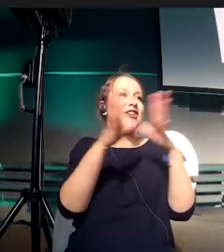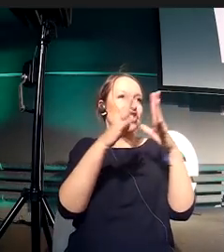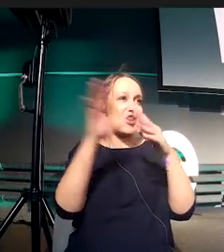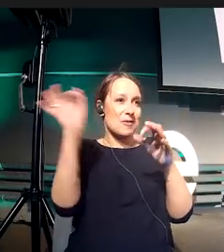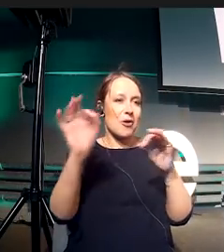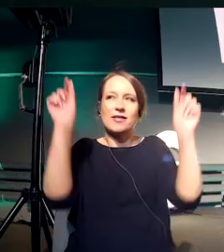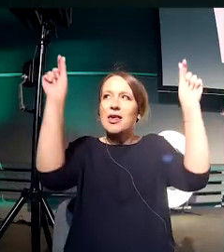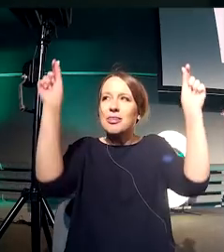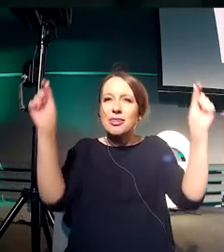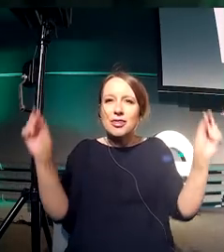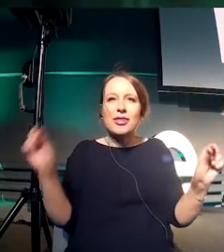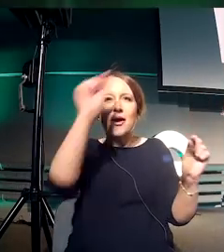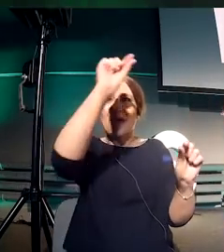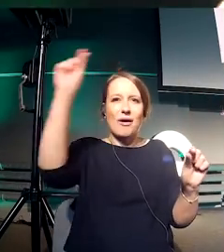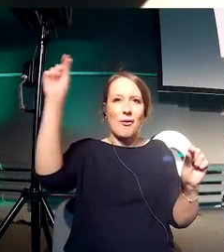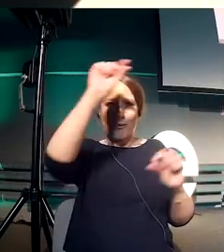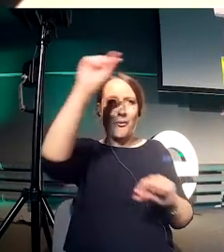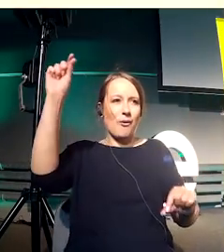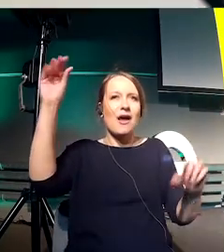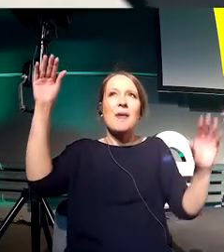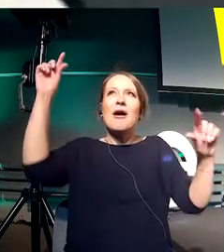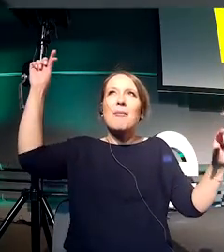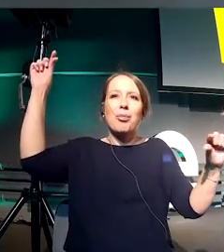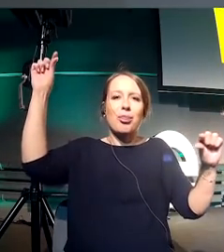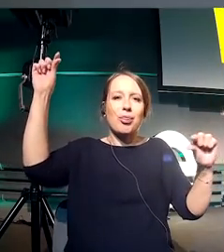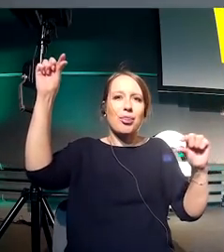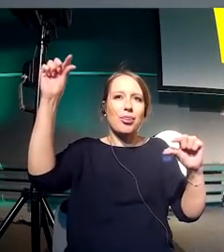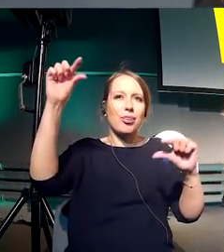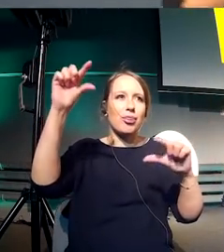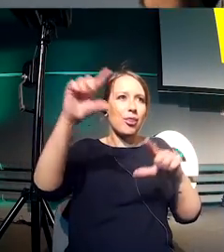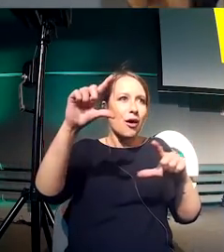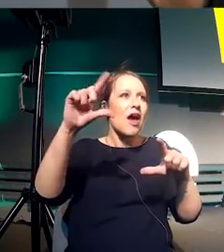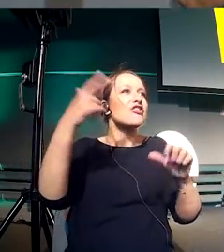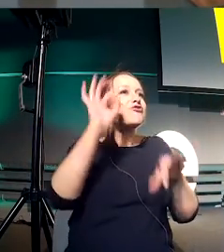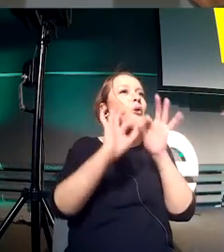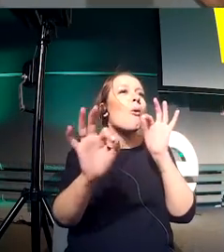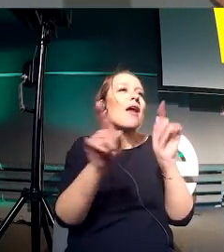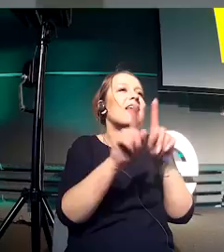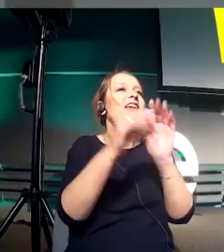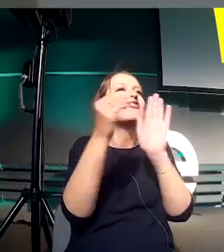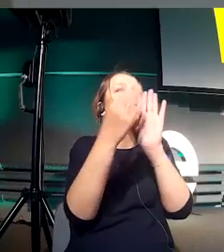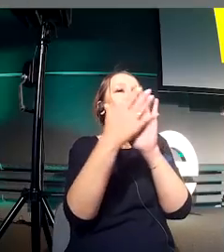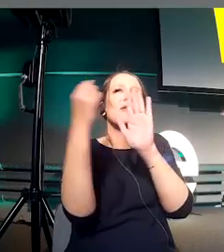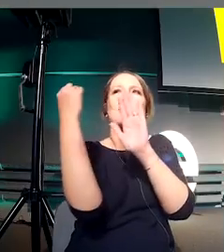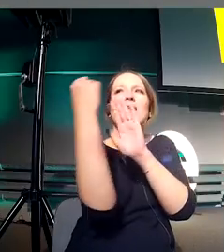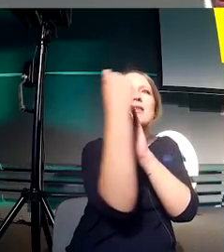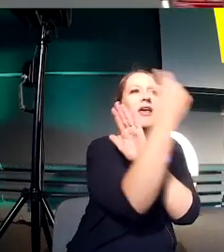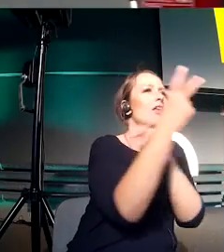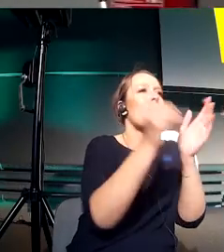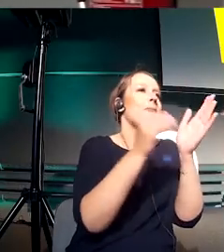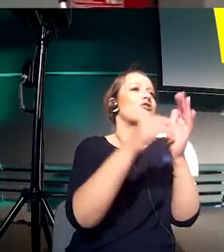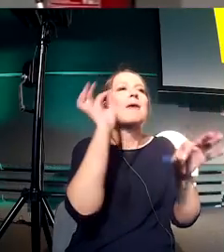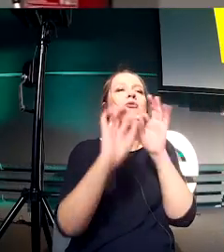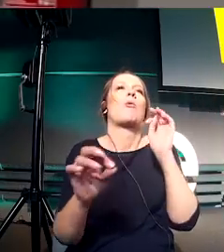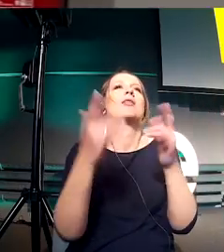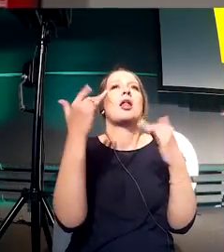fit within. I don't necessarily need to measure the typography. I can measure the page and make sure that there's an element that's going